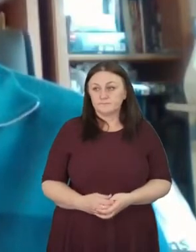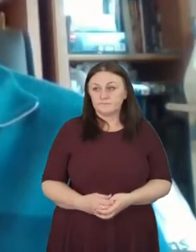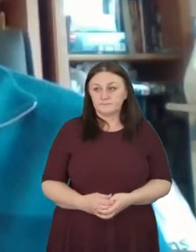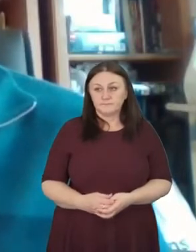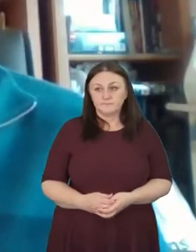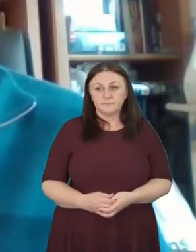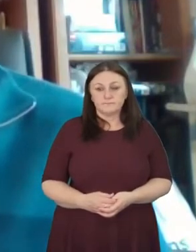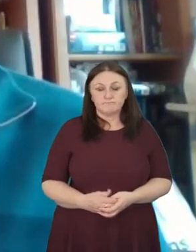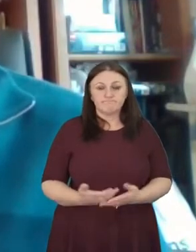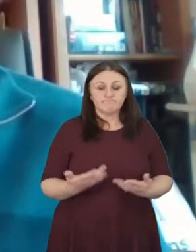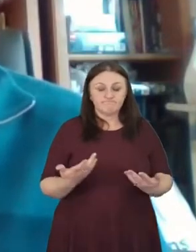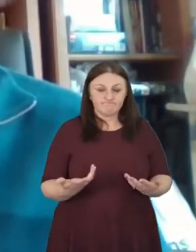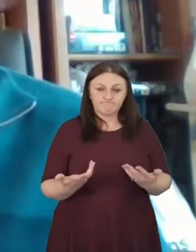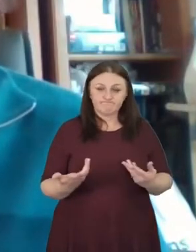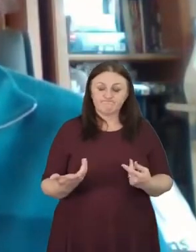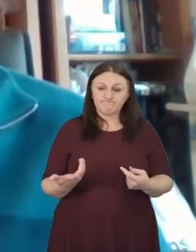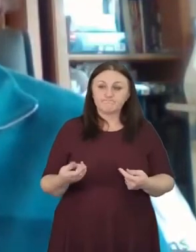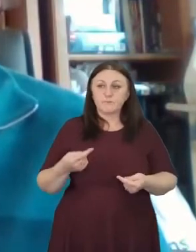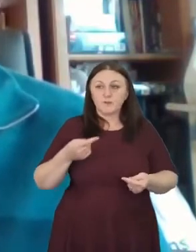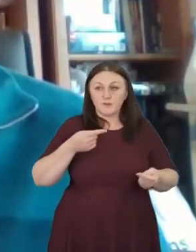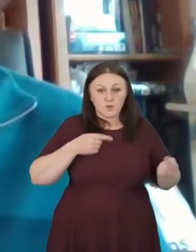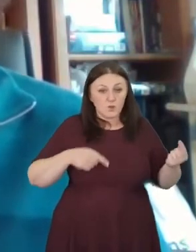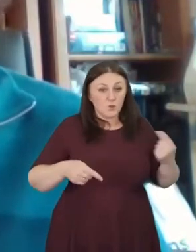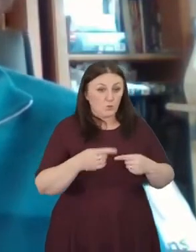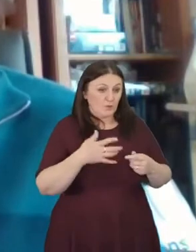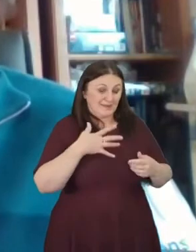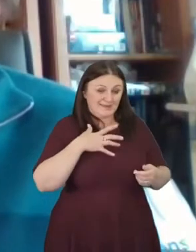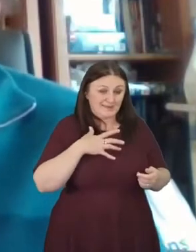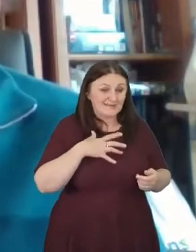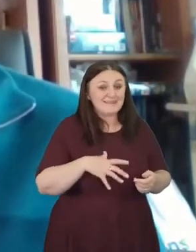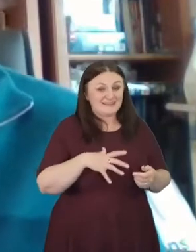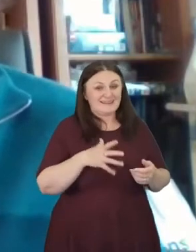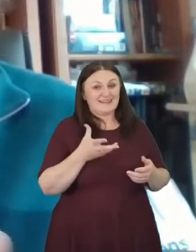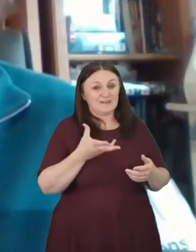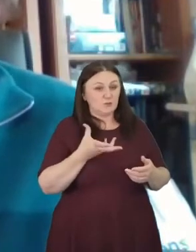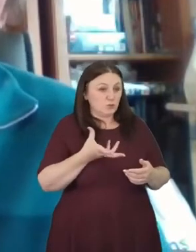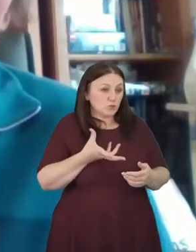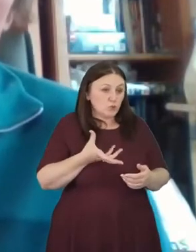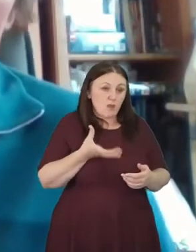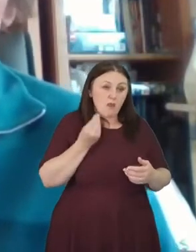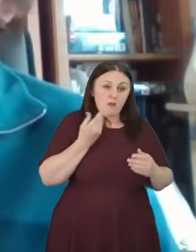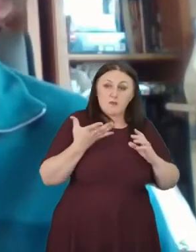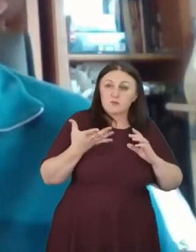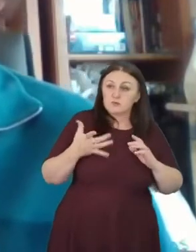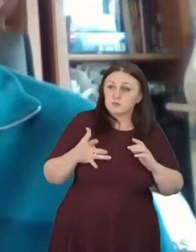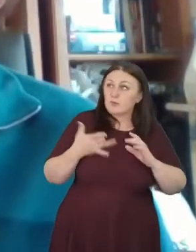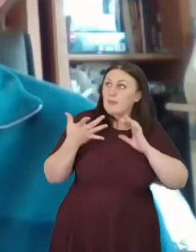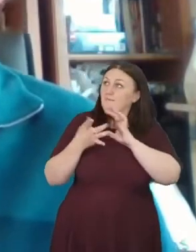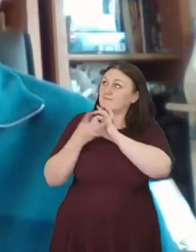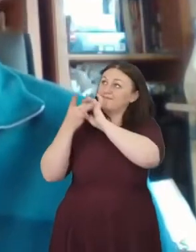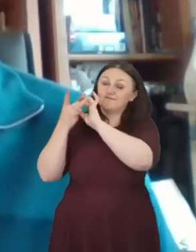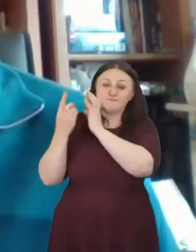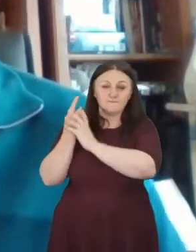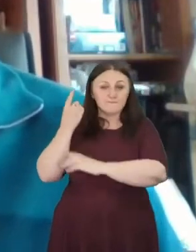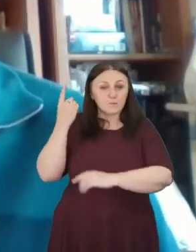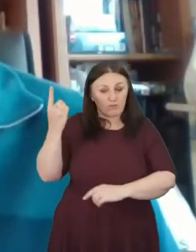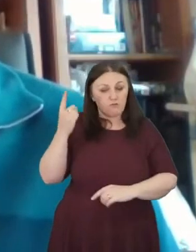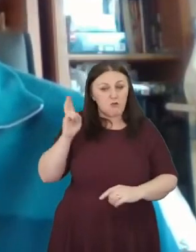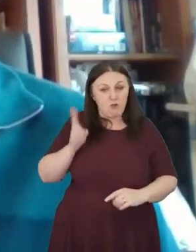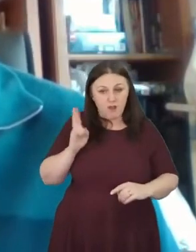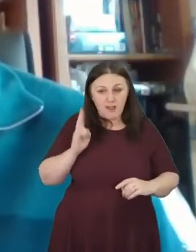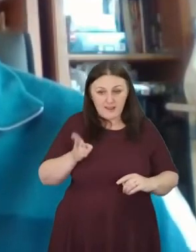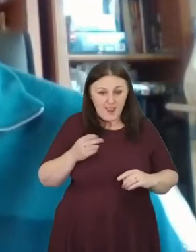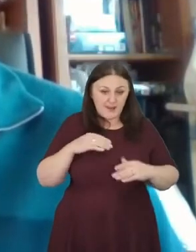We need to learn to live again and walk with God in the garden, being